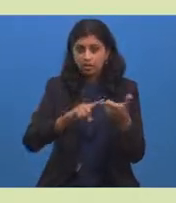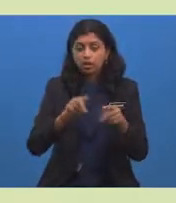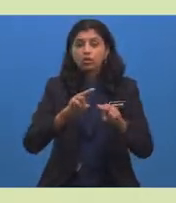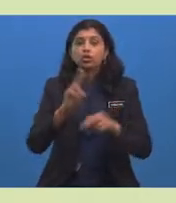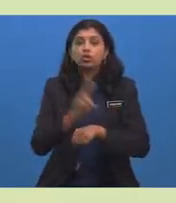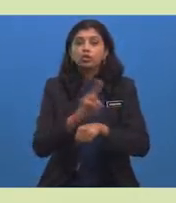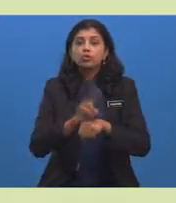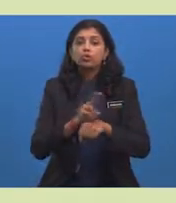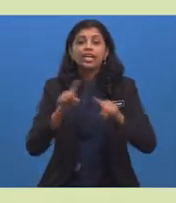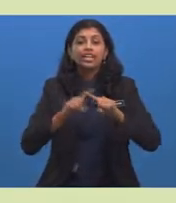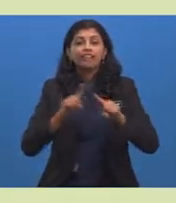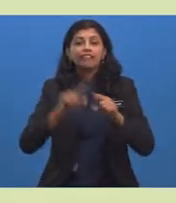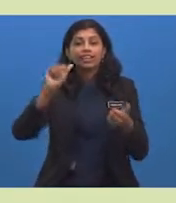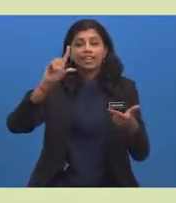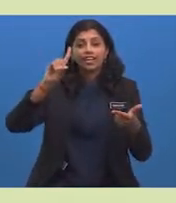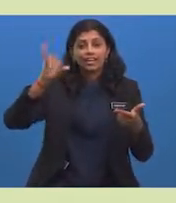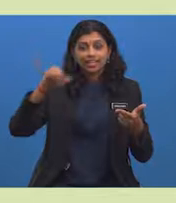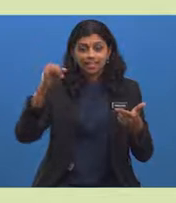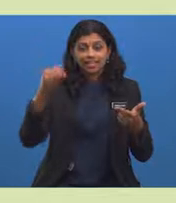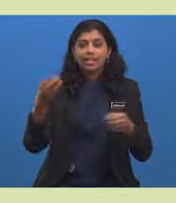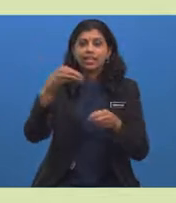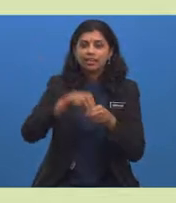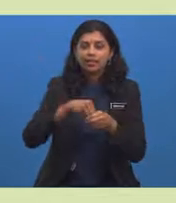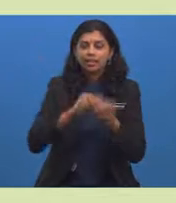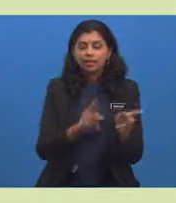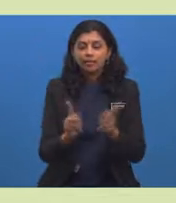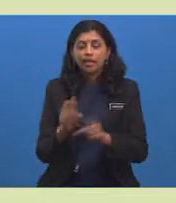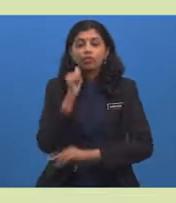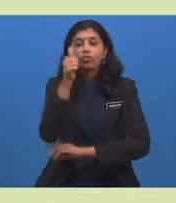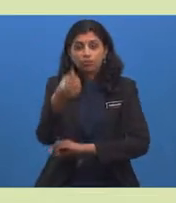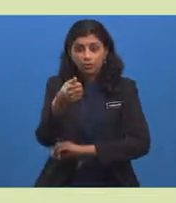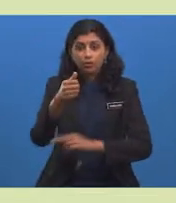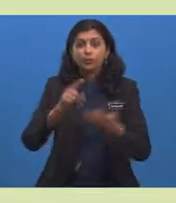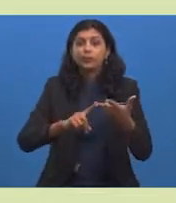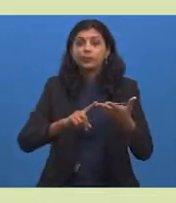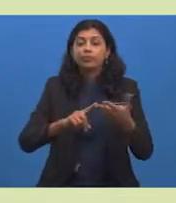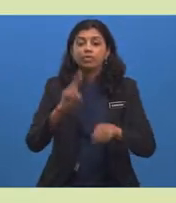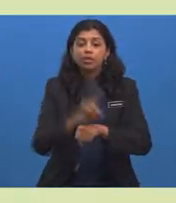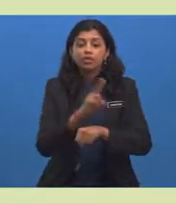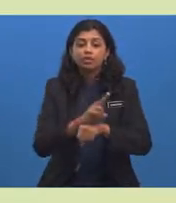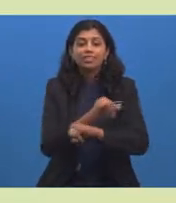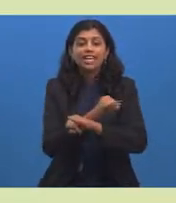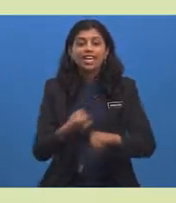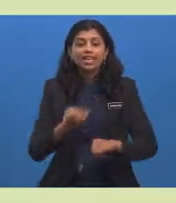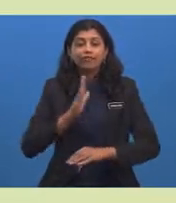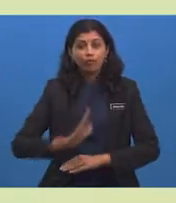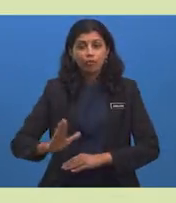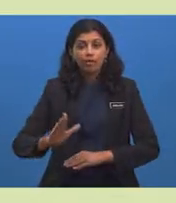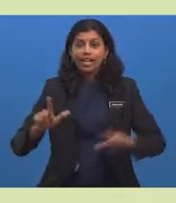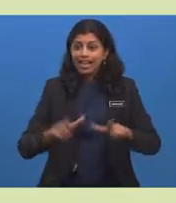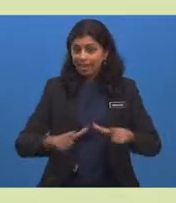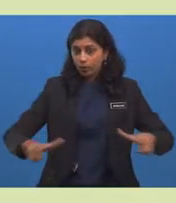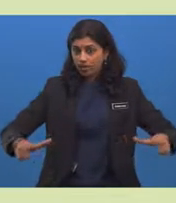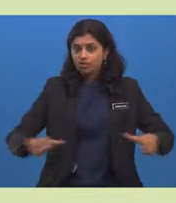Included the plan for next day Used informal language